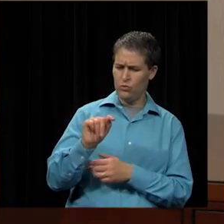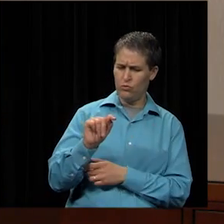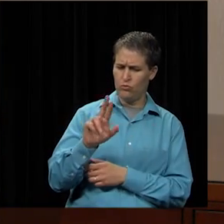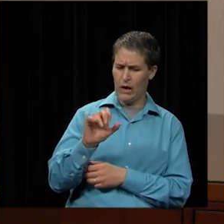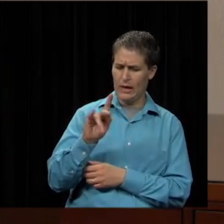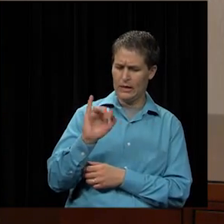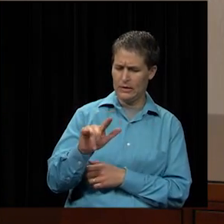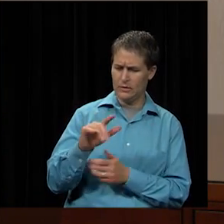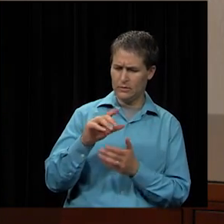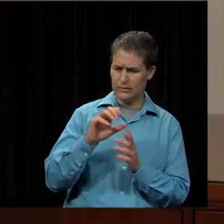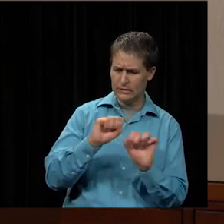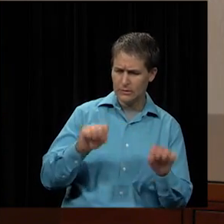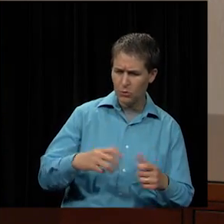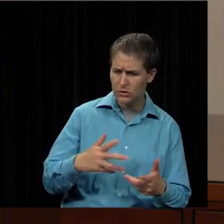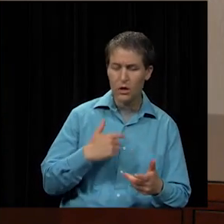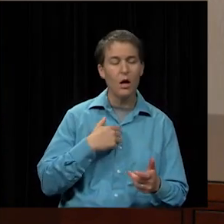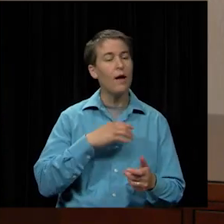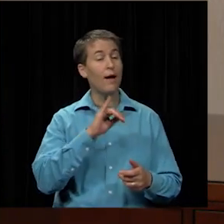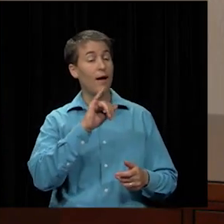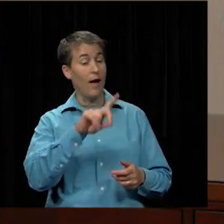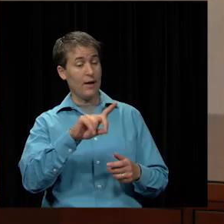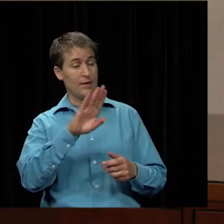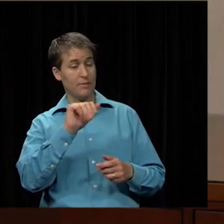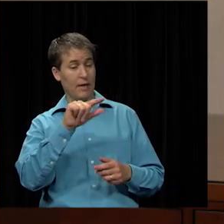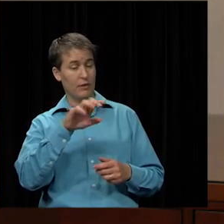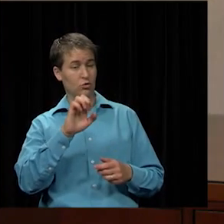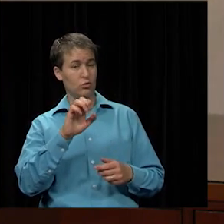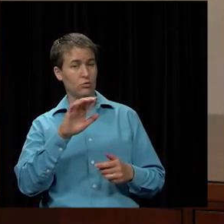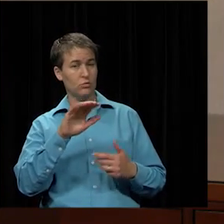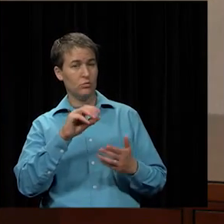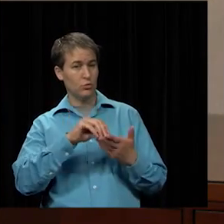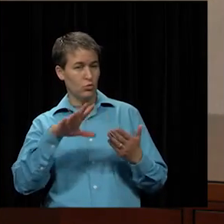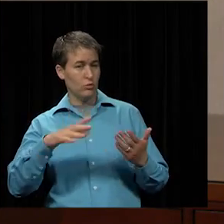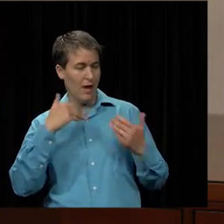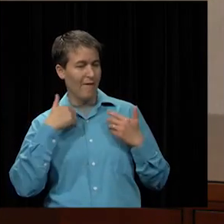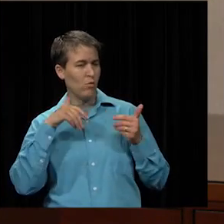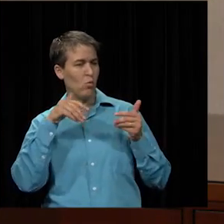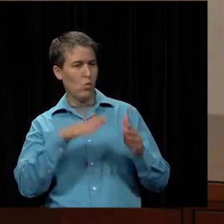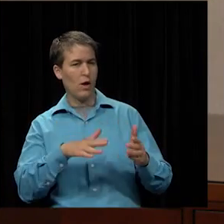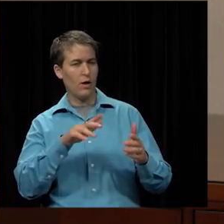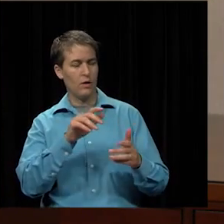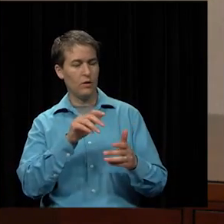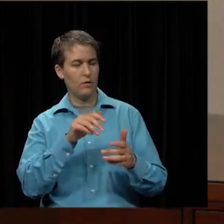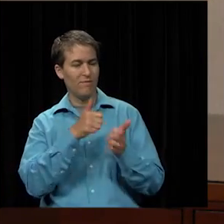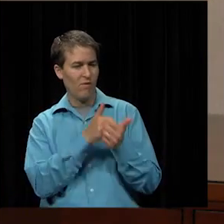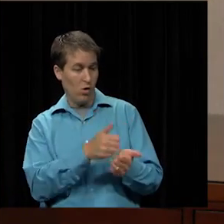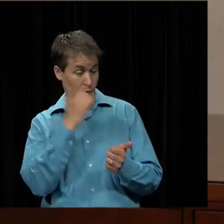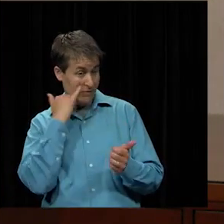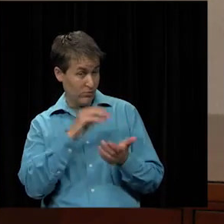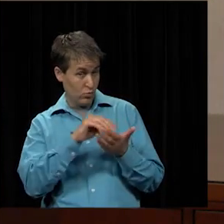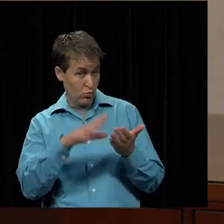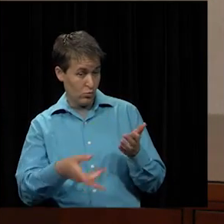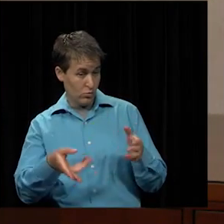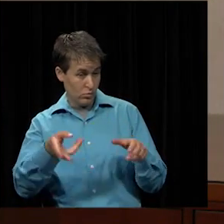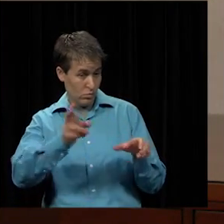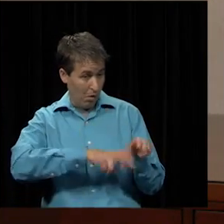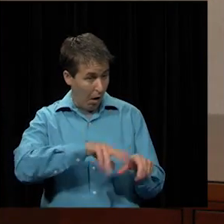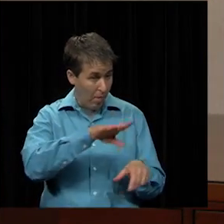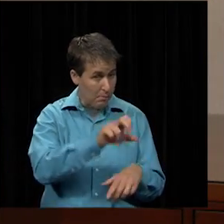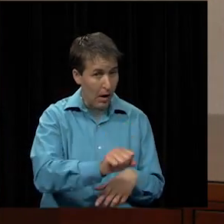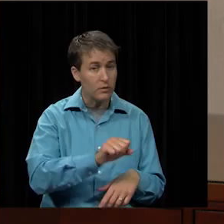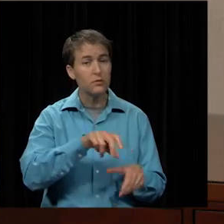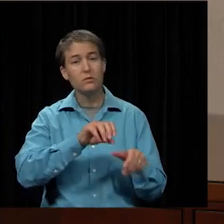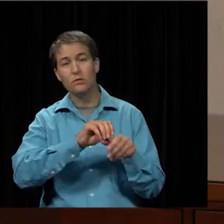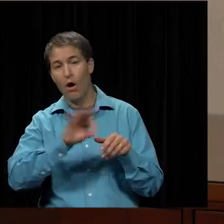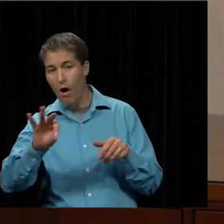uh actually there is an id badge if if our students all had id badges there's a way to track whether or a bus gotten off of a bus so